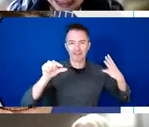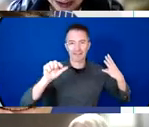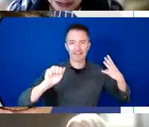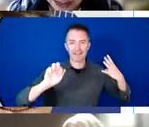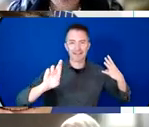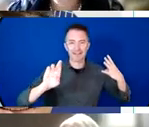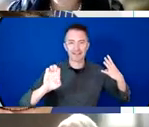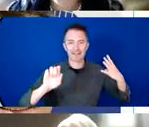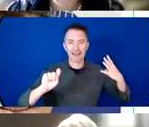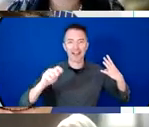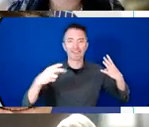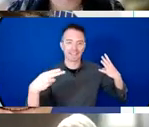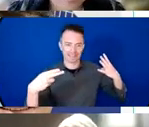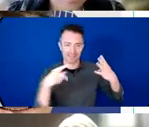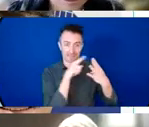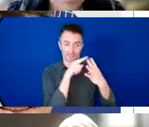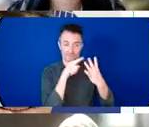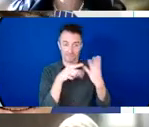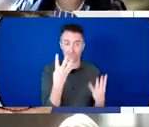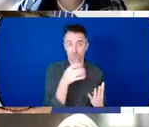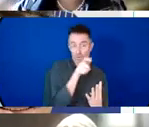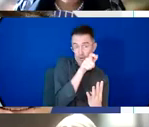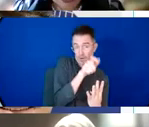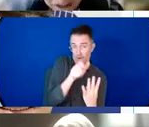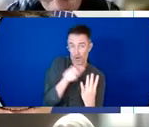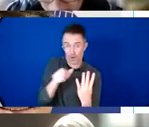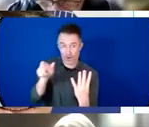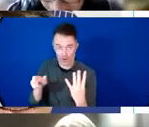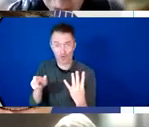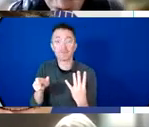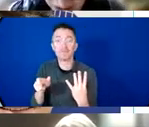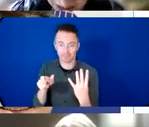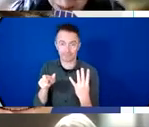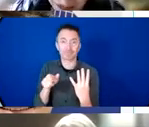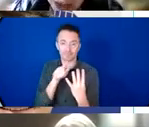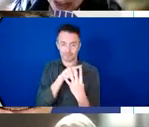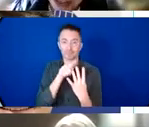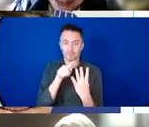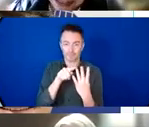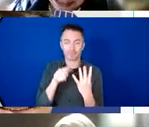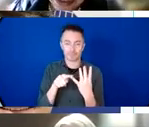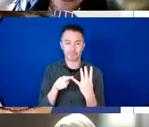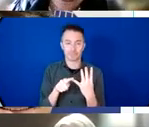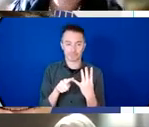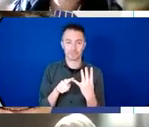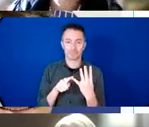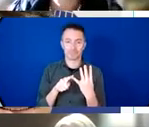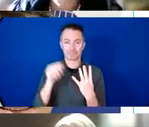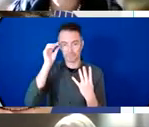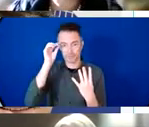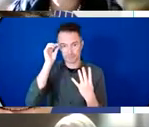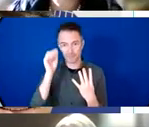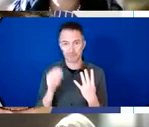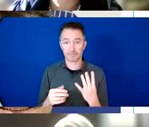want to start really with young people and so Hanu welcome welcome and you know you know